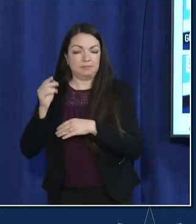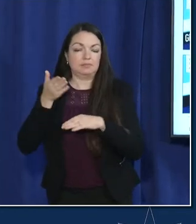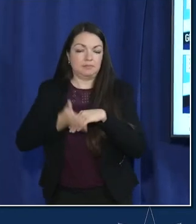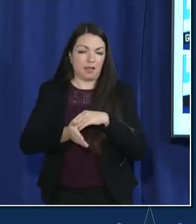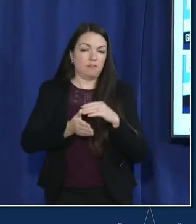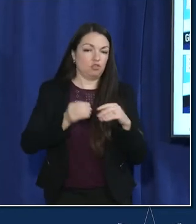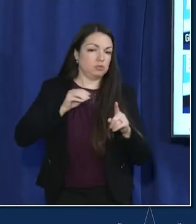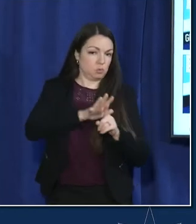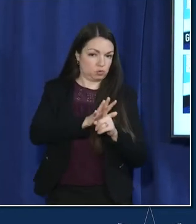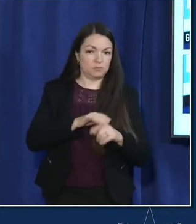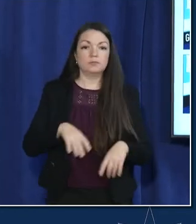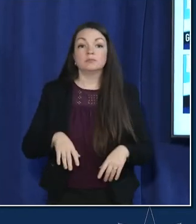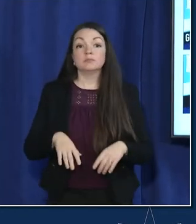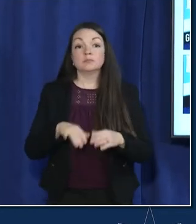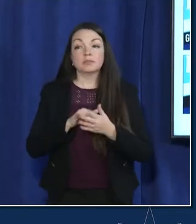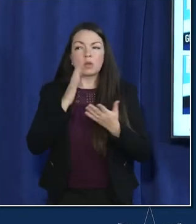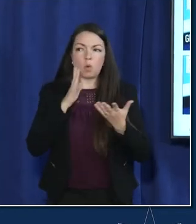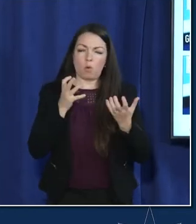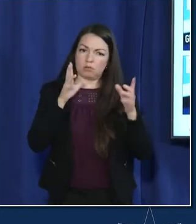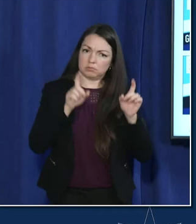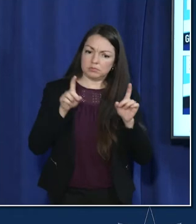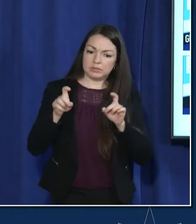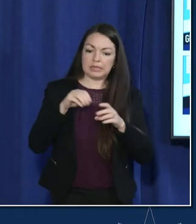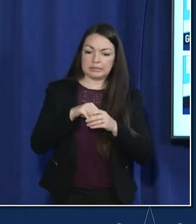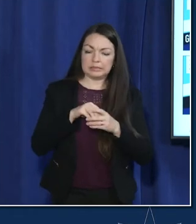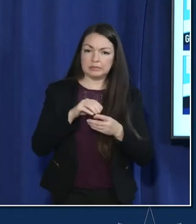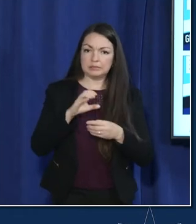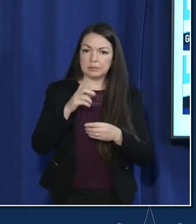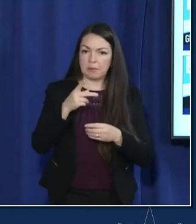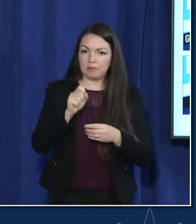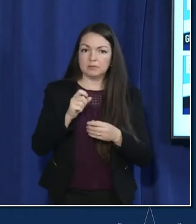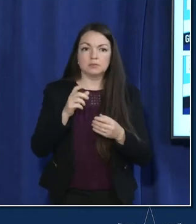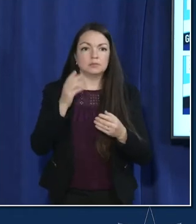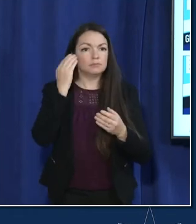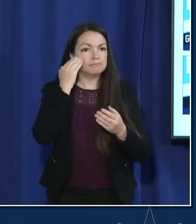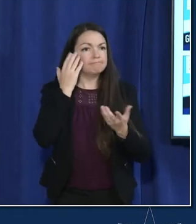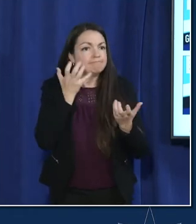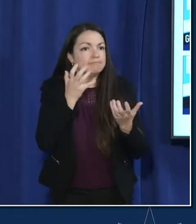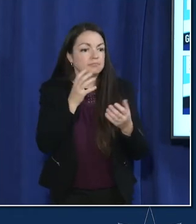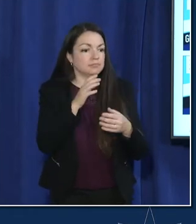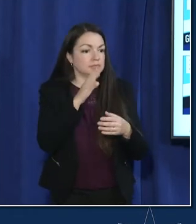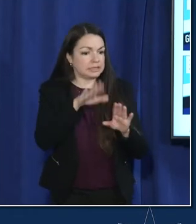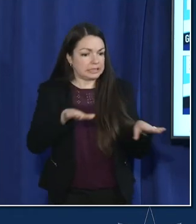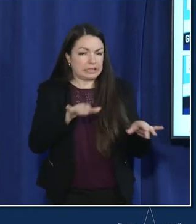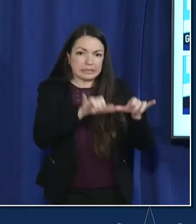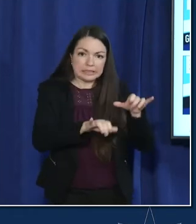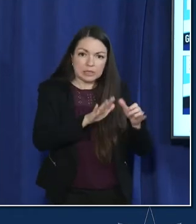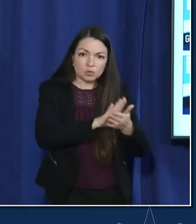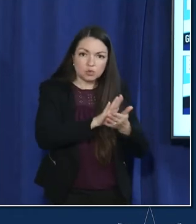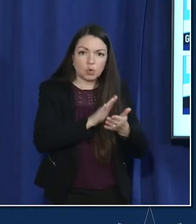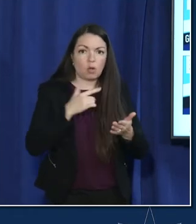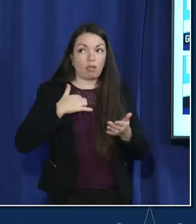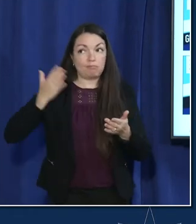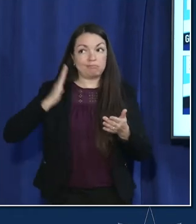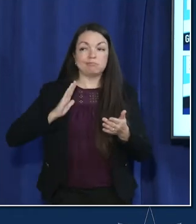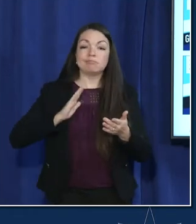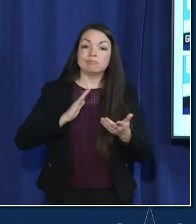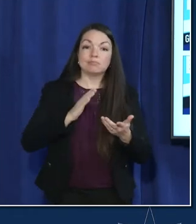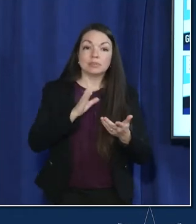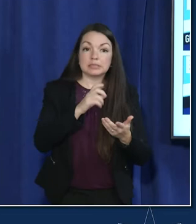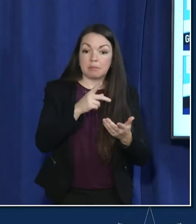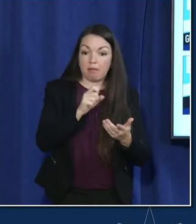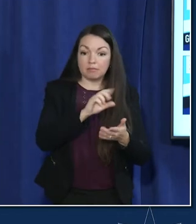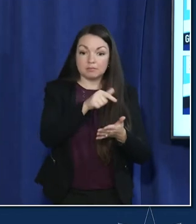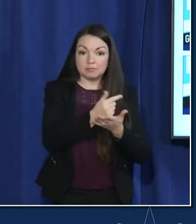we know that there is interest and appetite that we want our kids in schools you know as a former cps grad and a spouse of a current